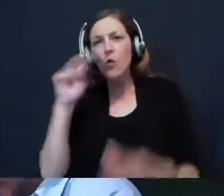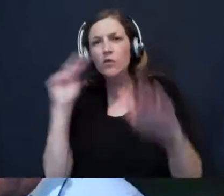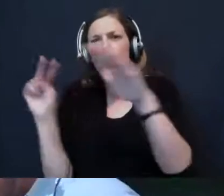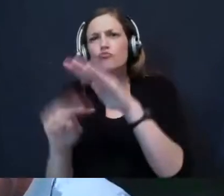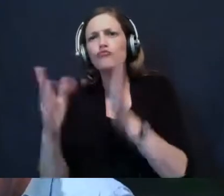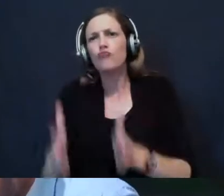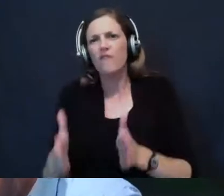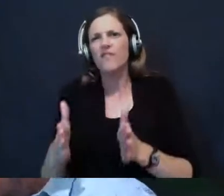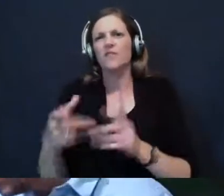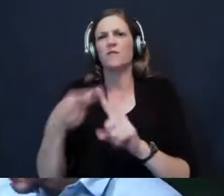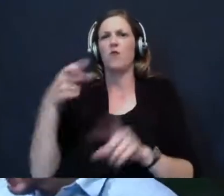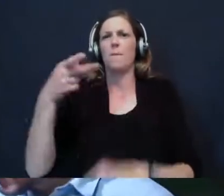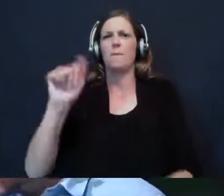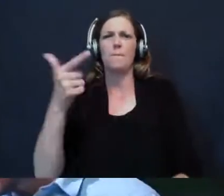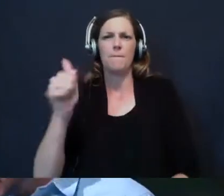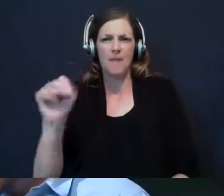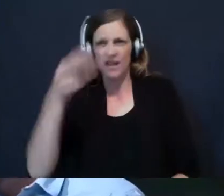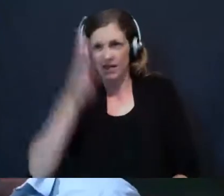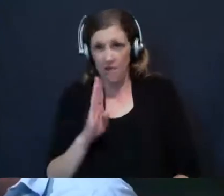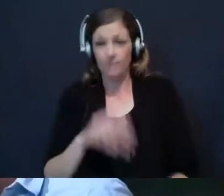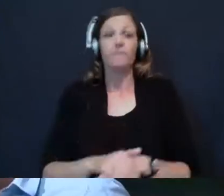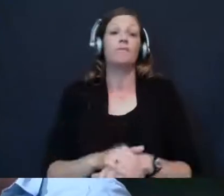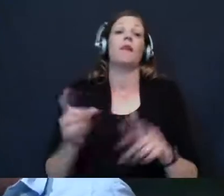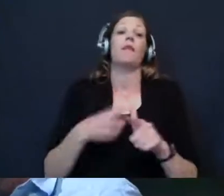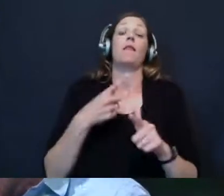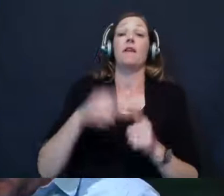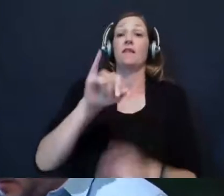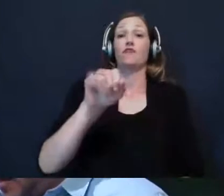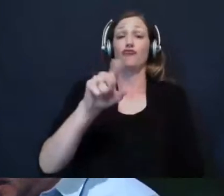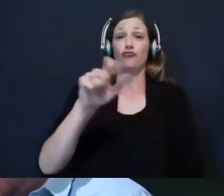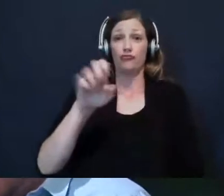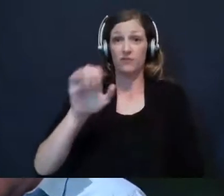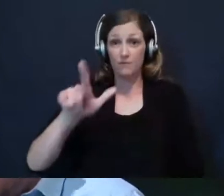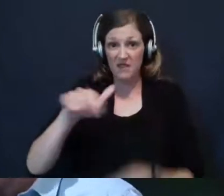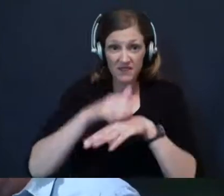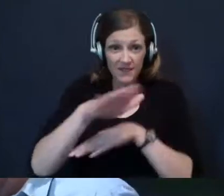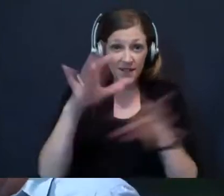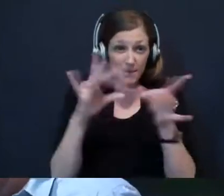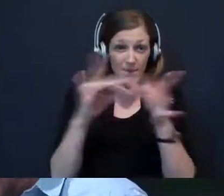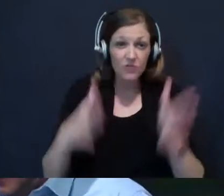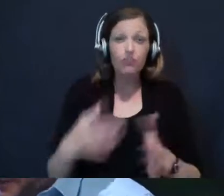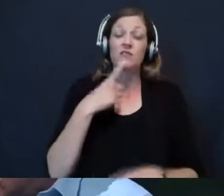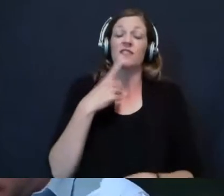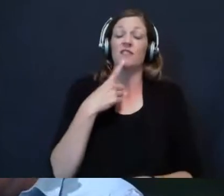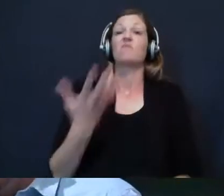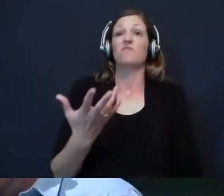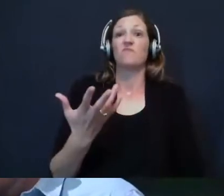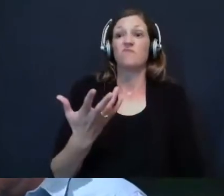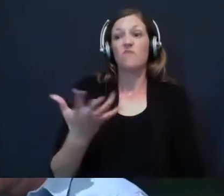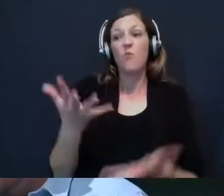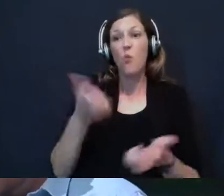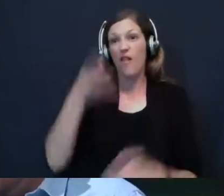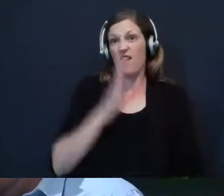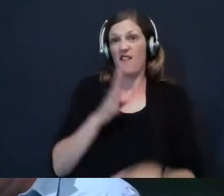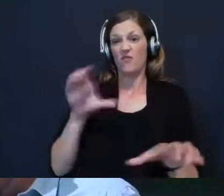god, Baal. Then Jezebel sent a messenger to Elijah saying, So may the gods do to me and more also if I do not make your life